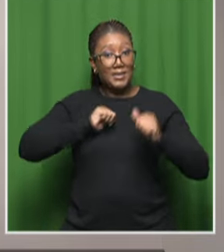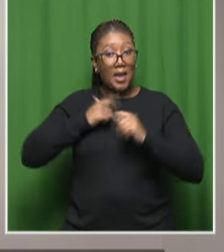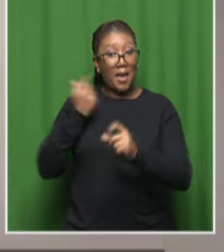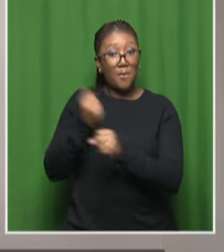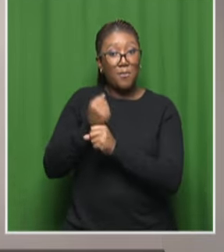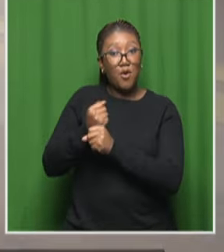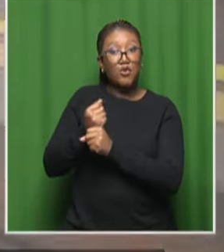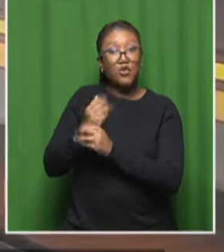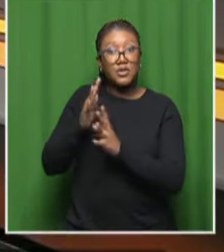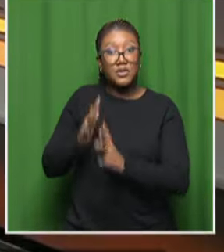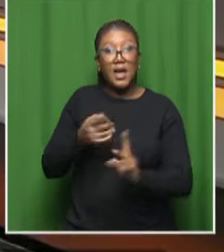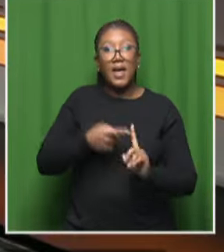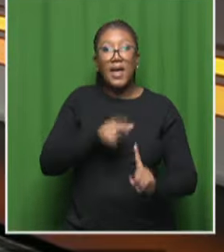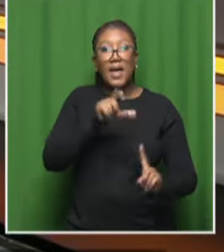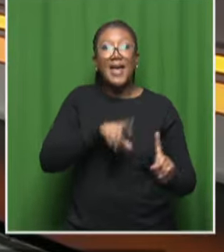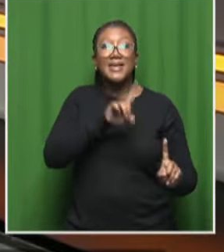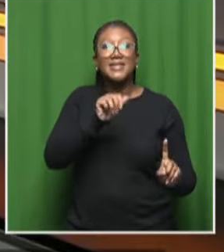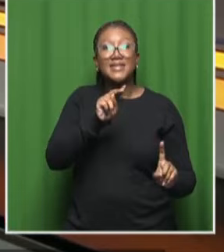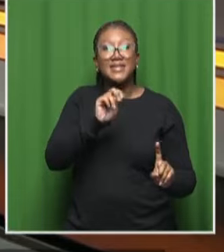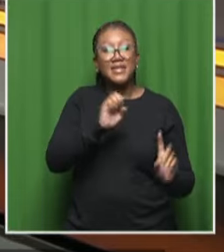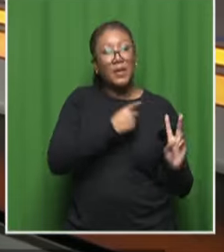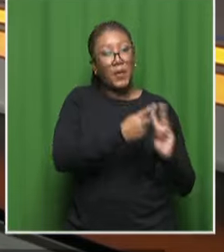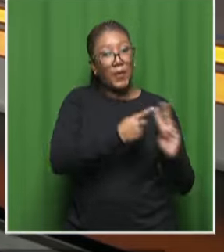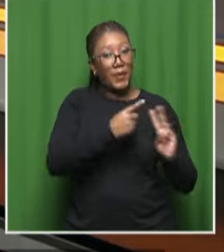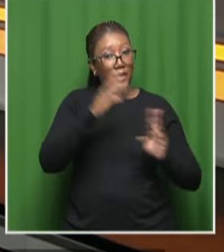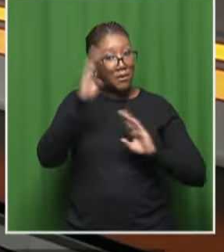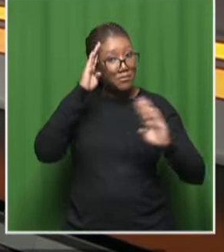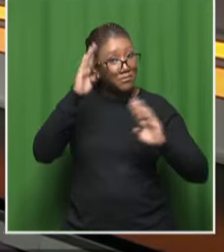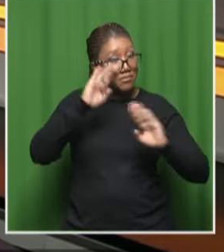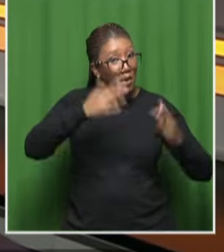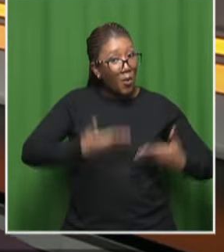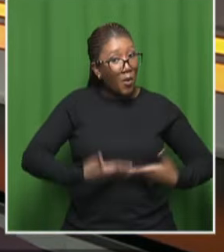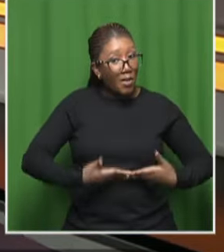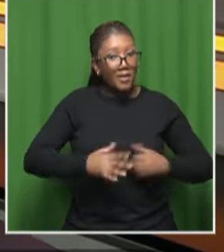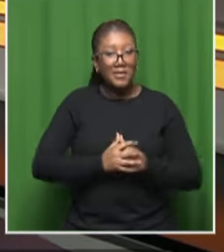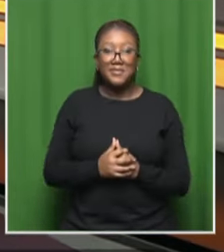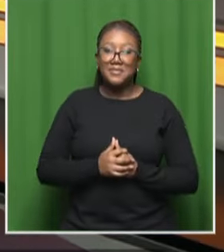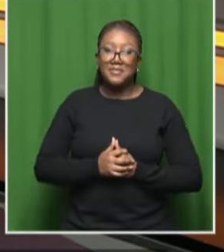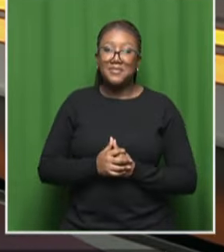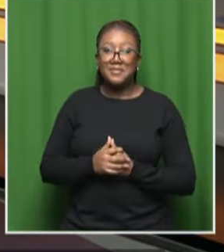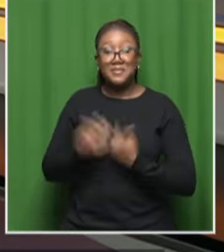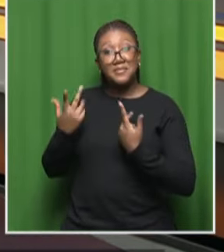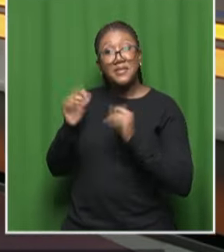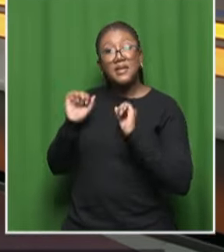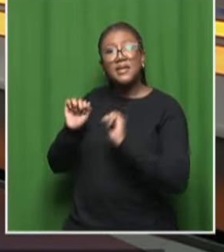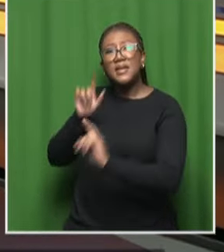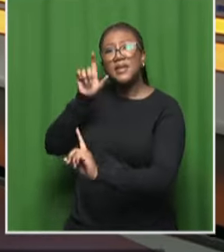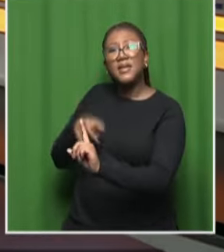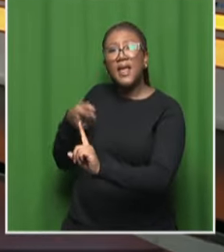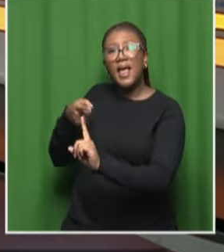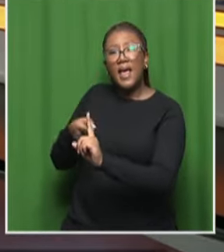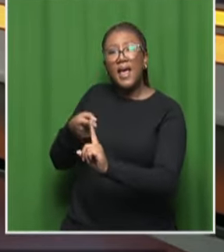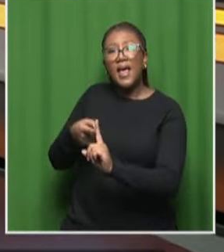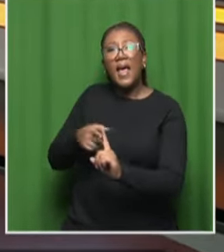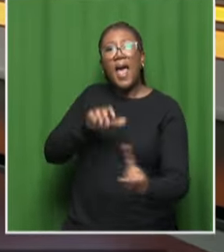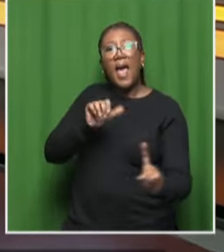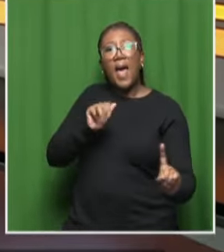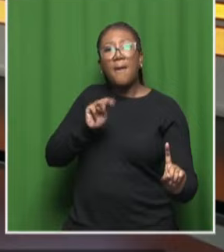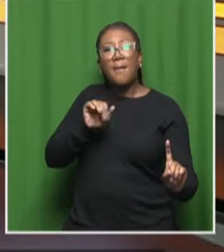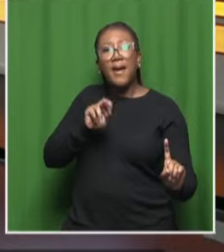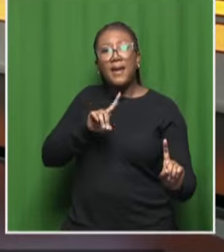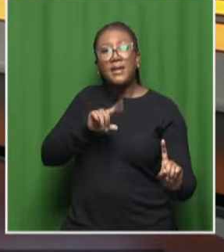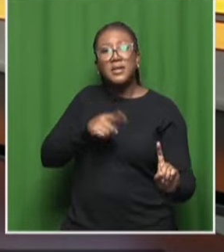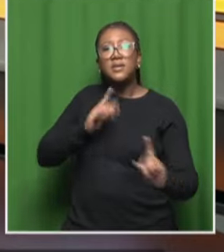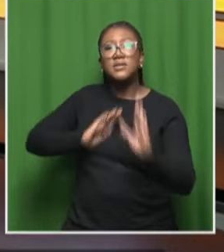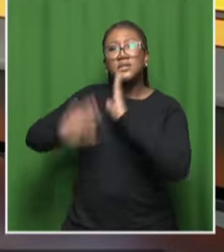morning to you too thanks for joining us welcome thank you for having us good to see good you have in the show I'm gonna start with you Amanda just talk us through the awards